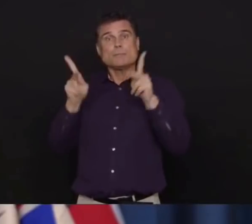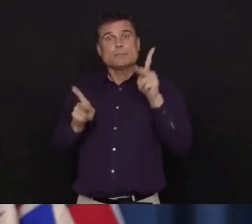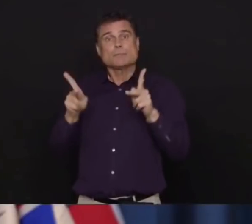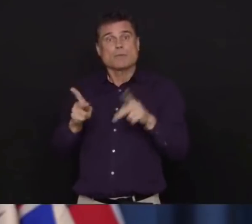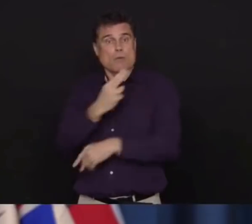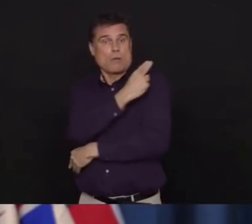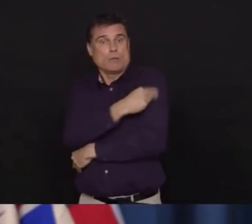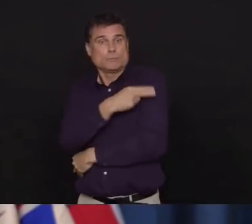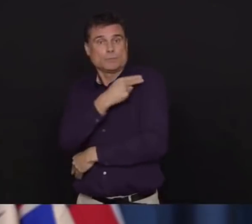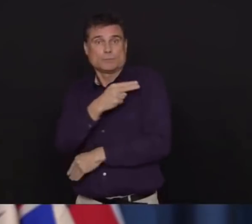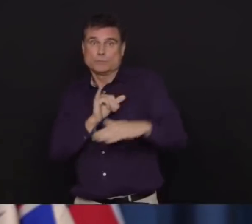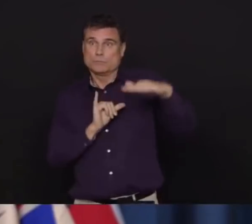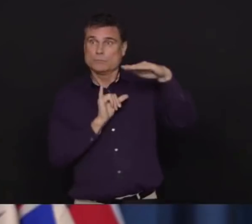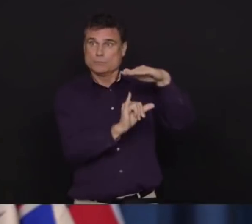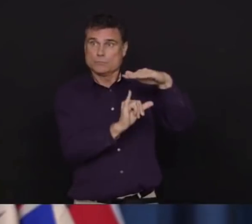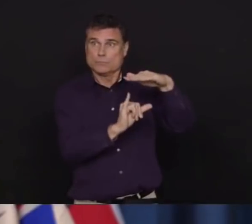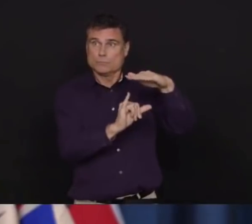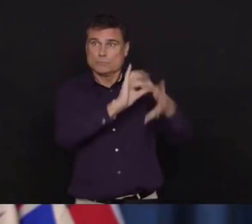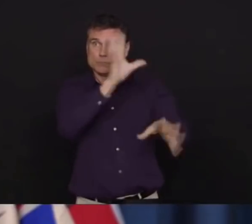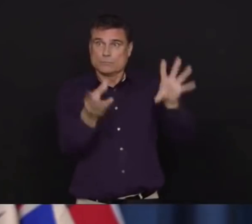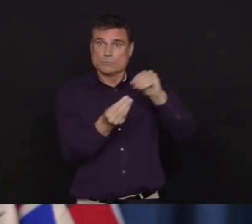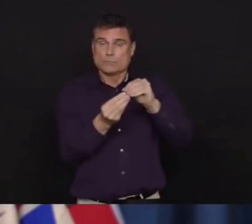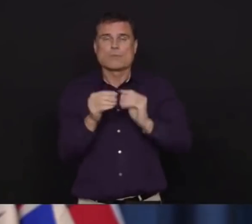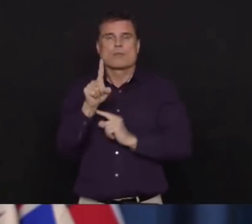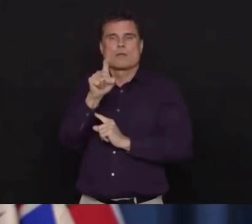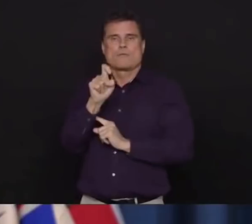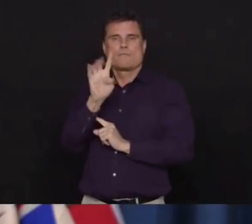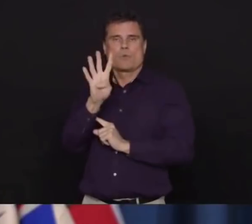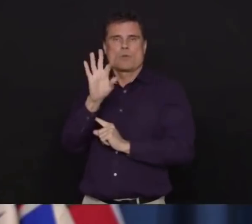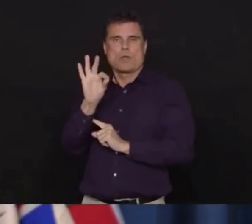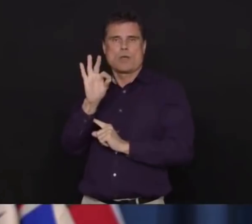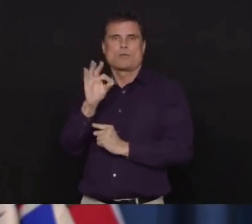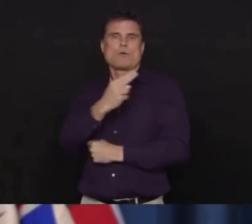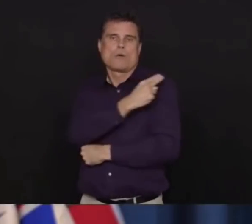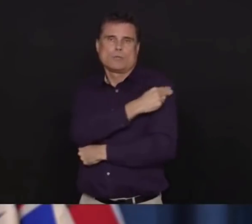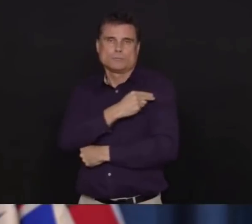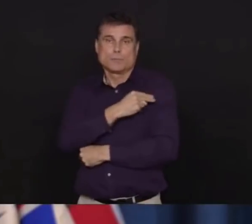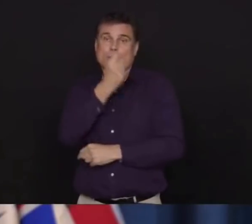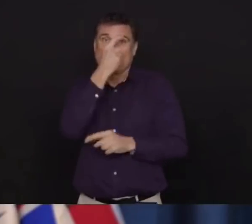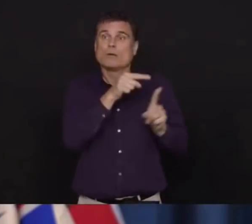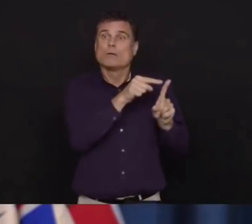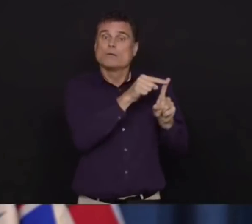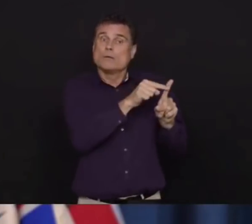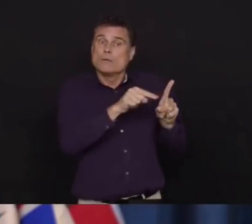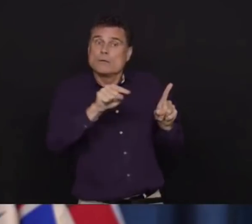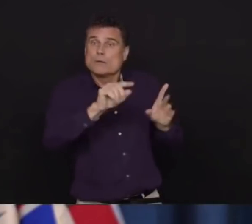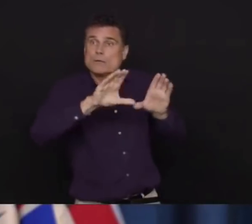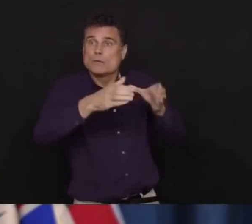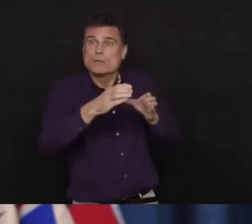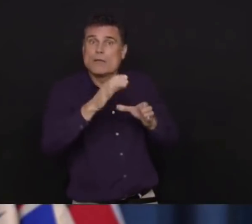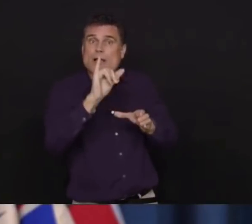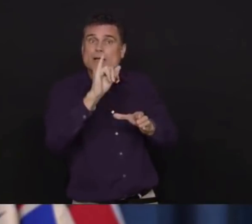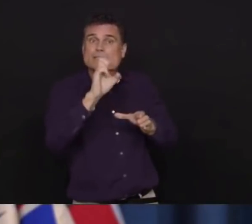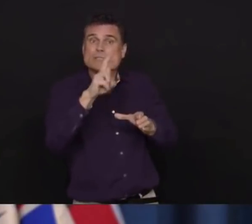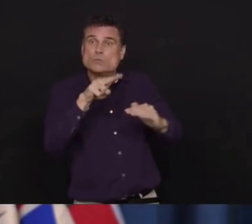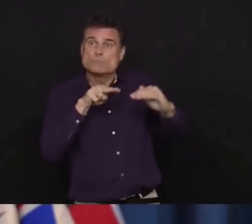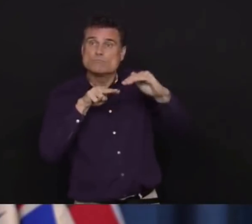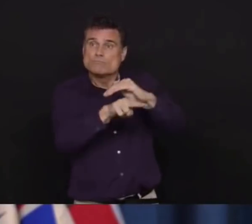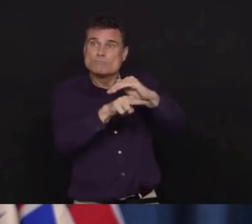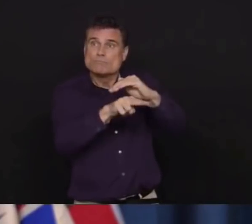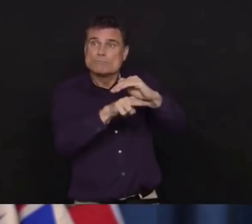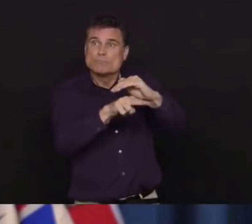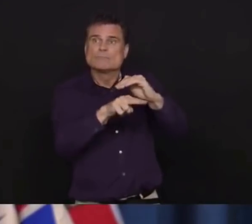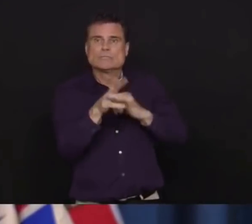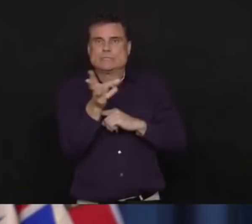and of those, 68 are in the ICU or critical care areas at this time. Sadly,